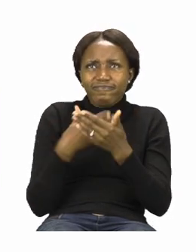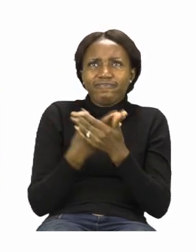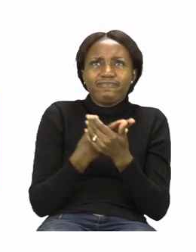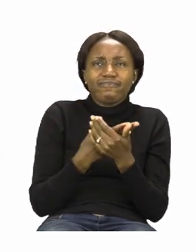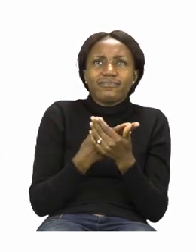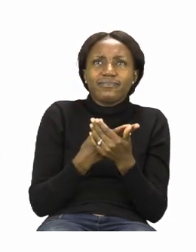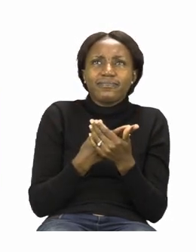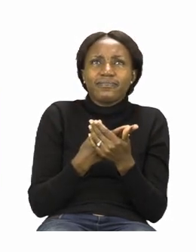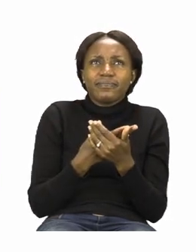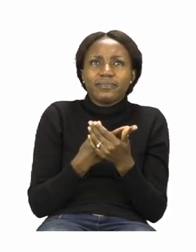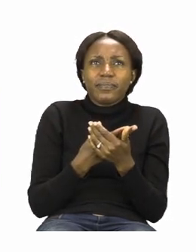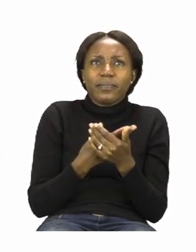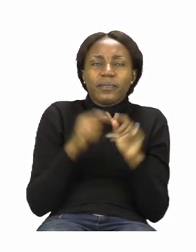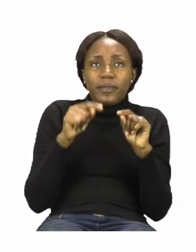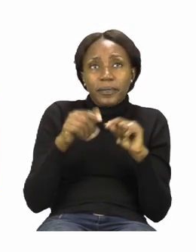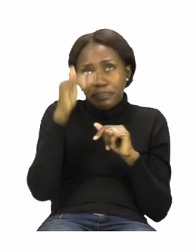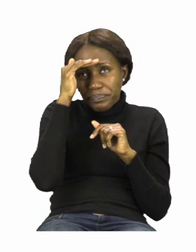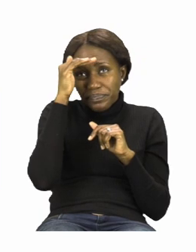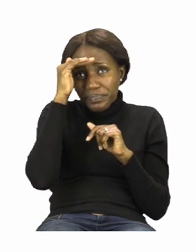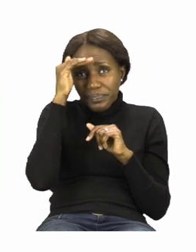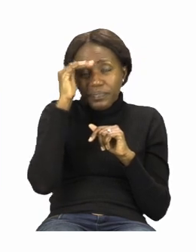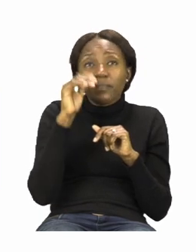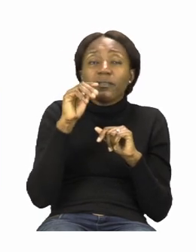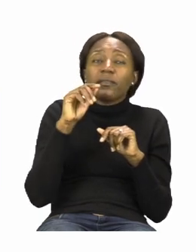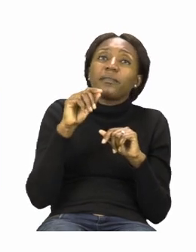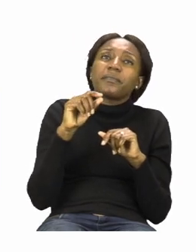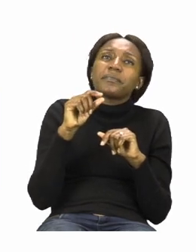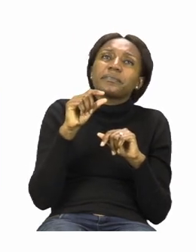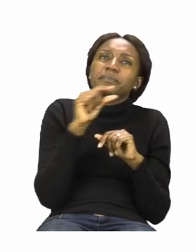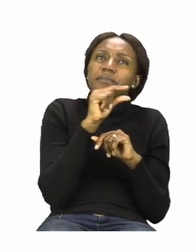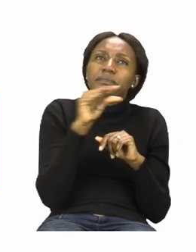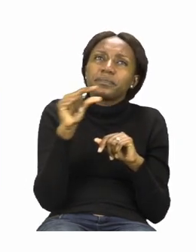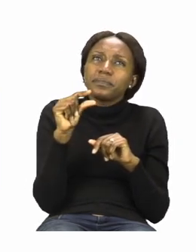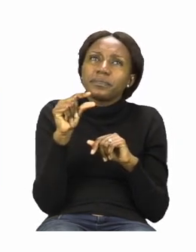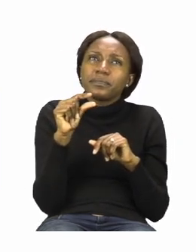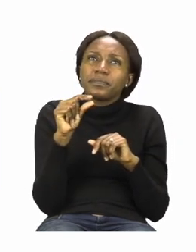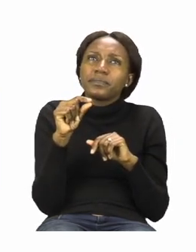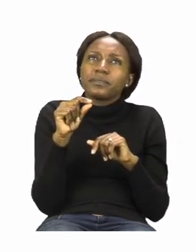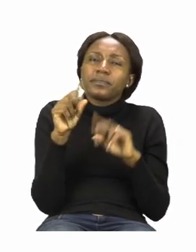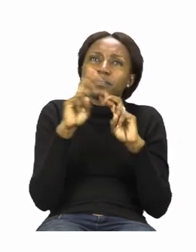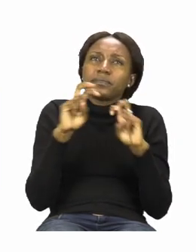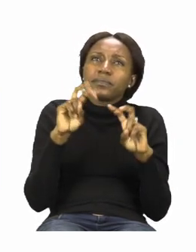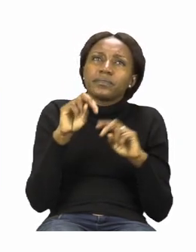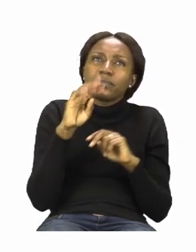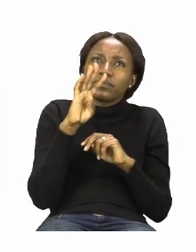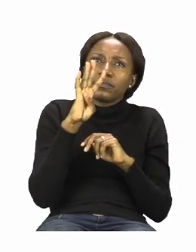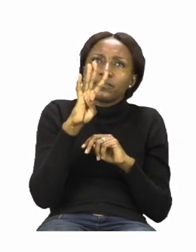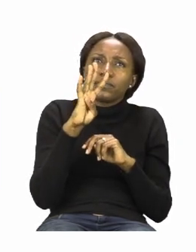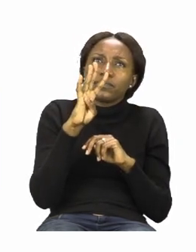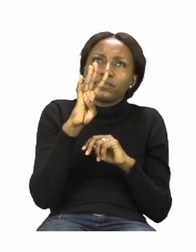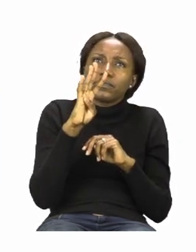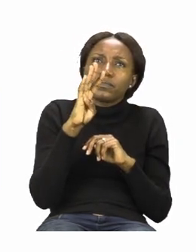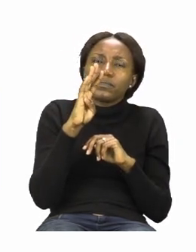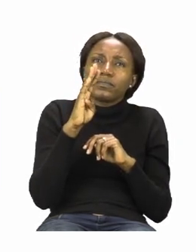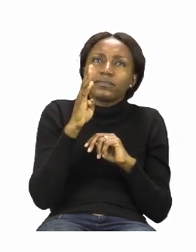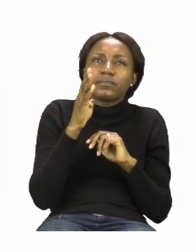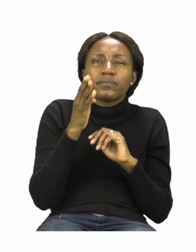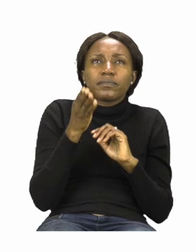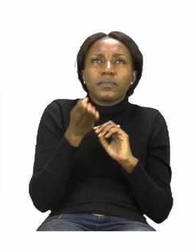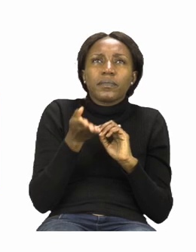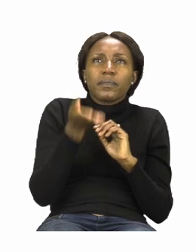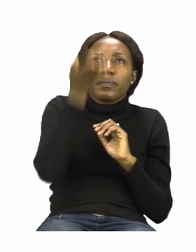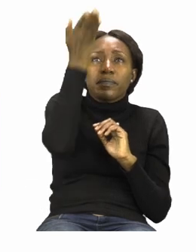now do the sight words. Today we have for, up, look.